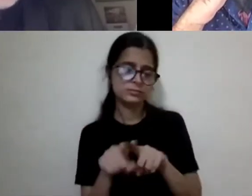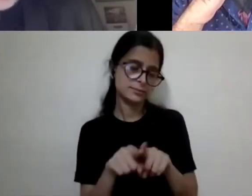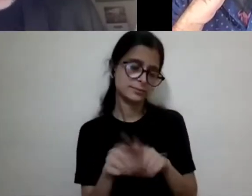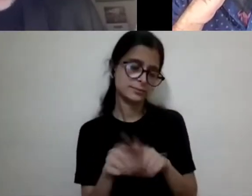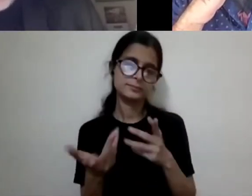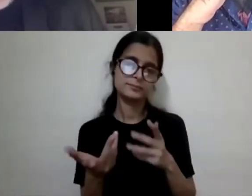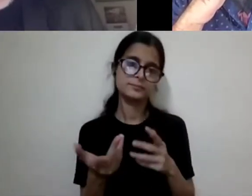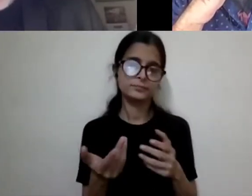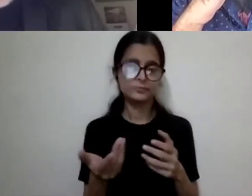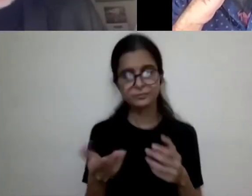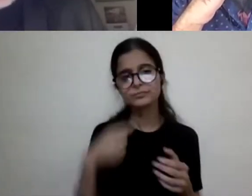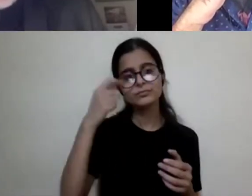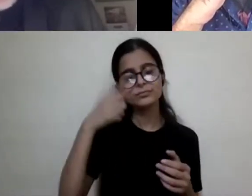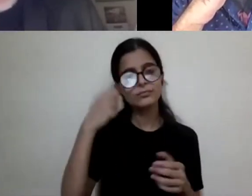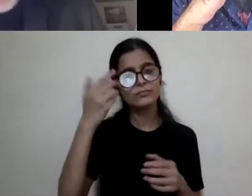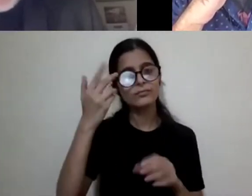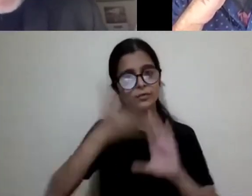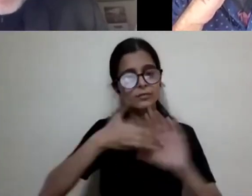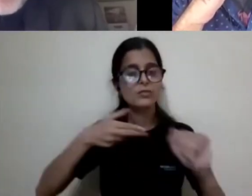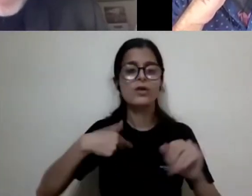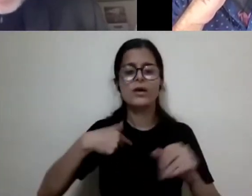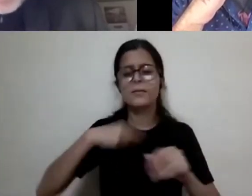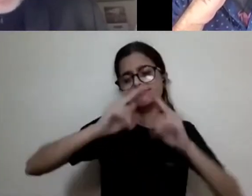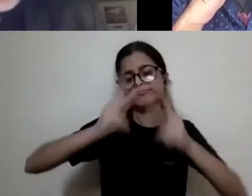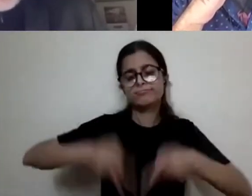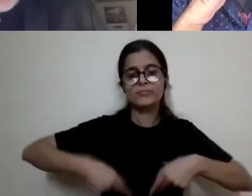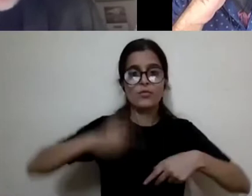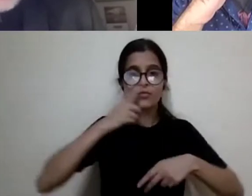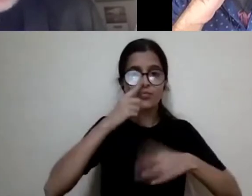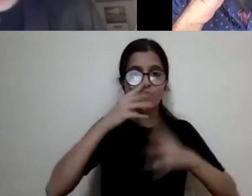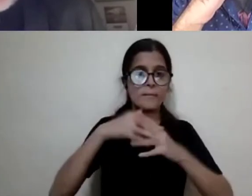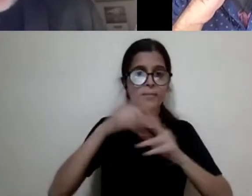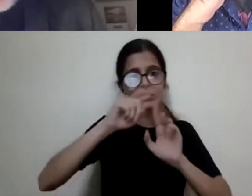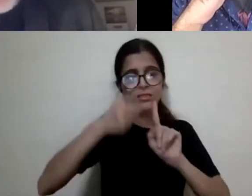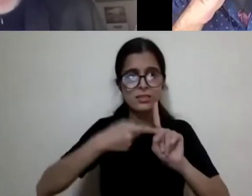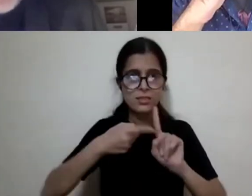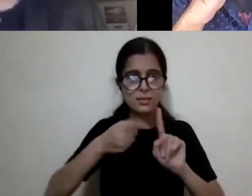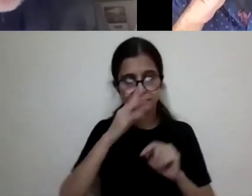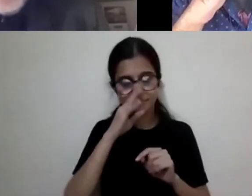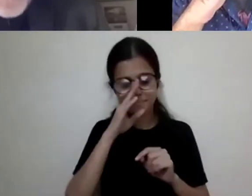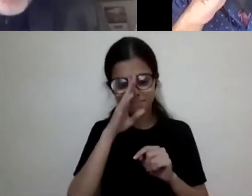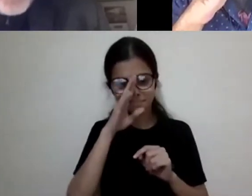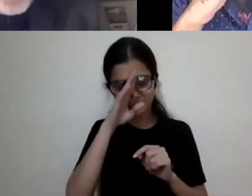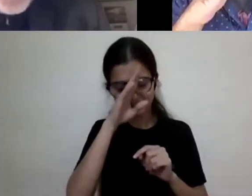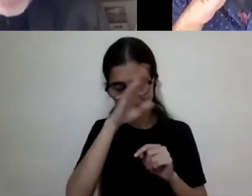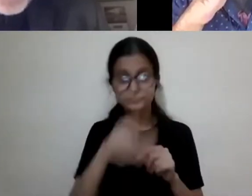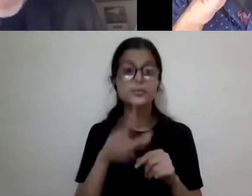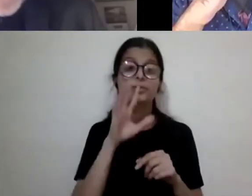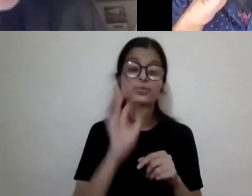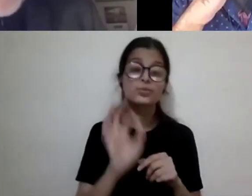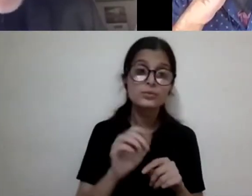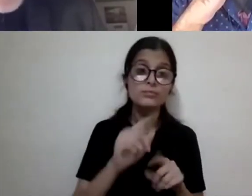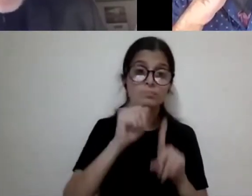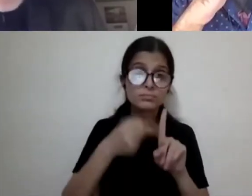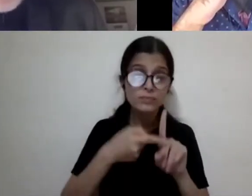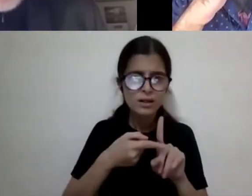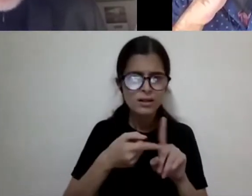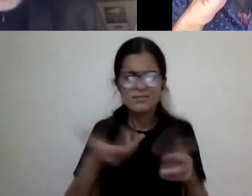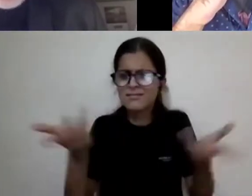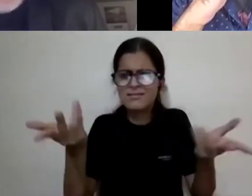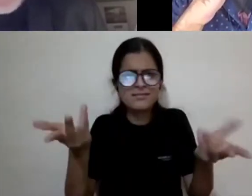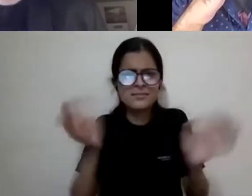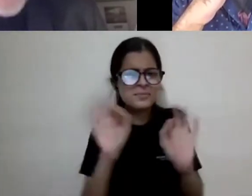in a movie, if a woman is pregnant, it's part of the plot. It's got to mean something in real life. When a woman is pregnant, it doesn't mean anything.